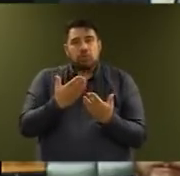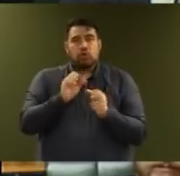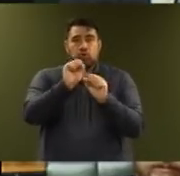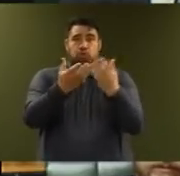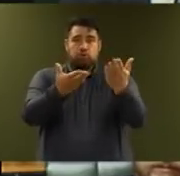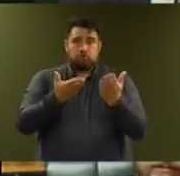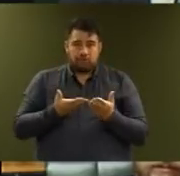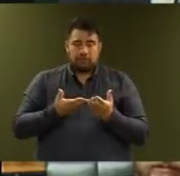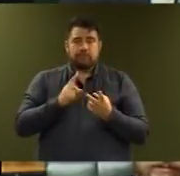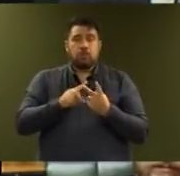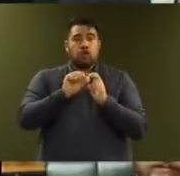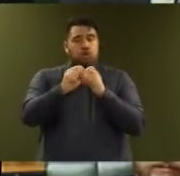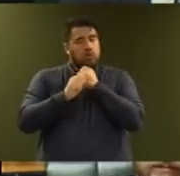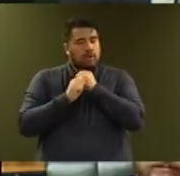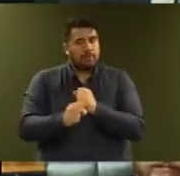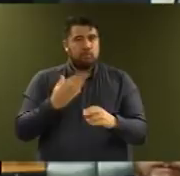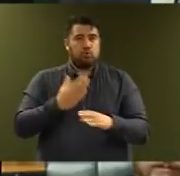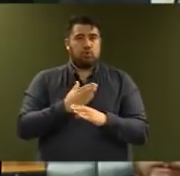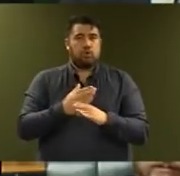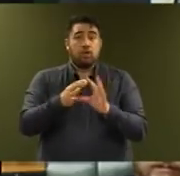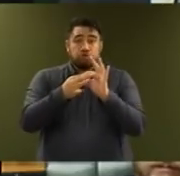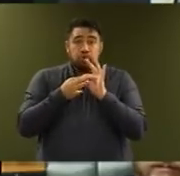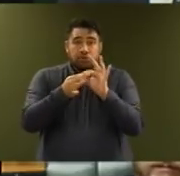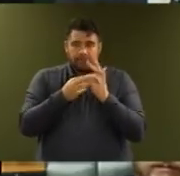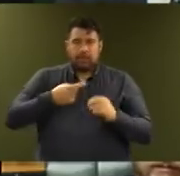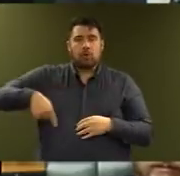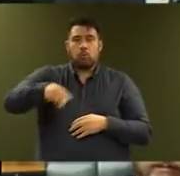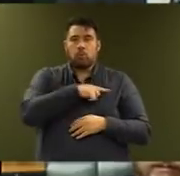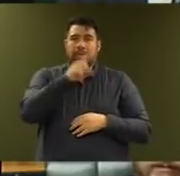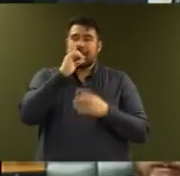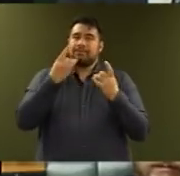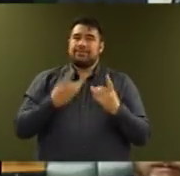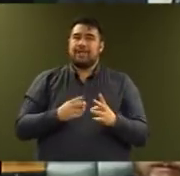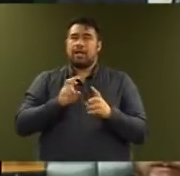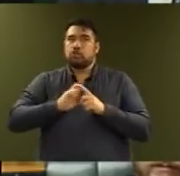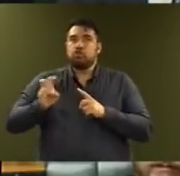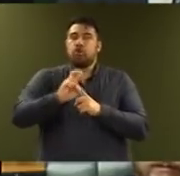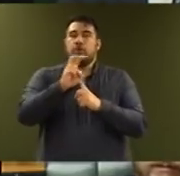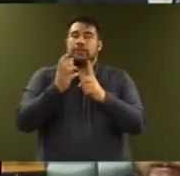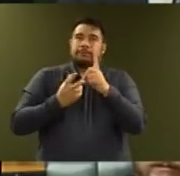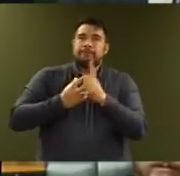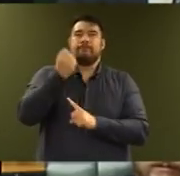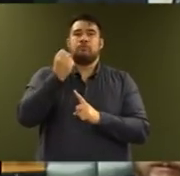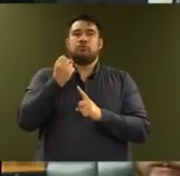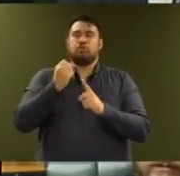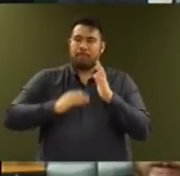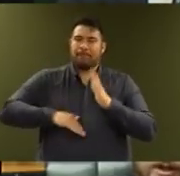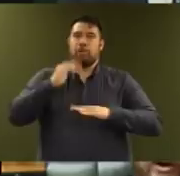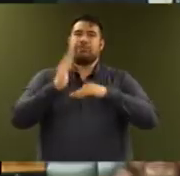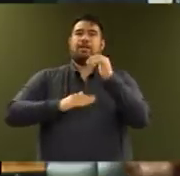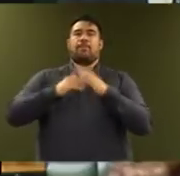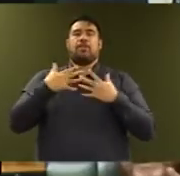and your dedication. Together, we begin a journey today to rebuild our health services.